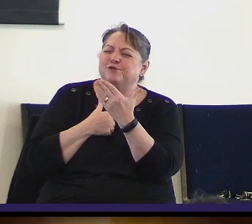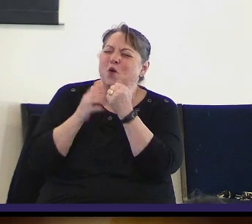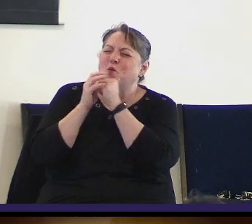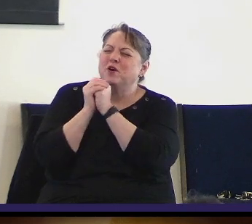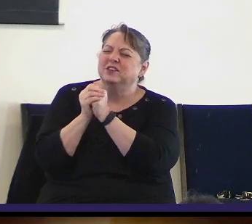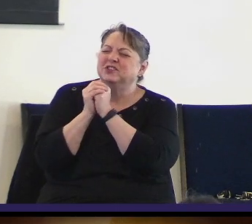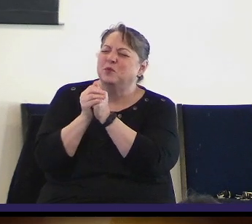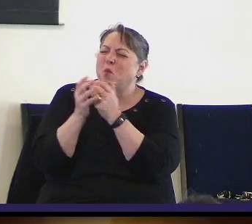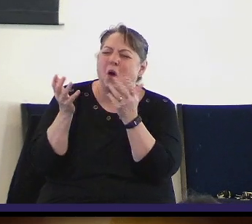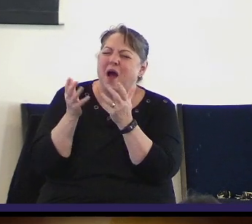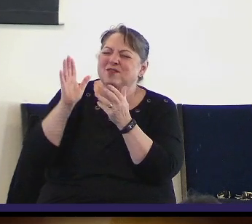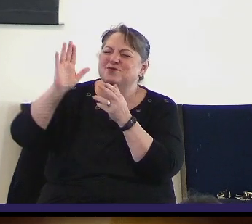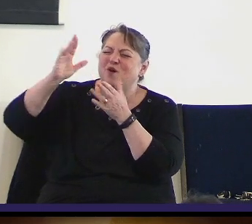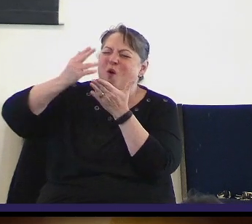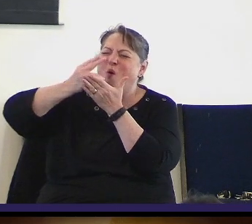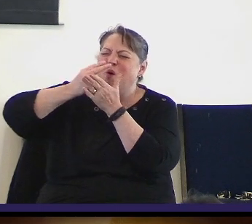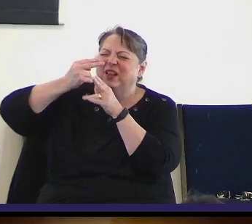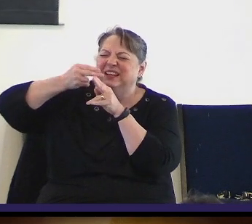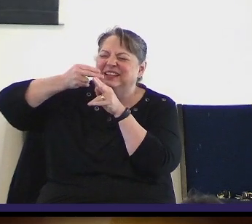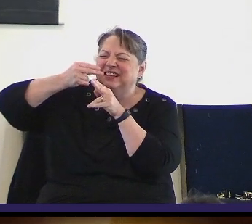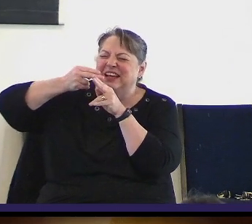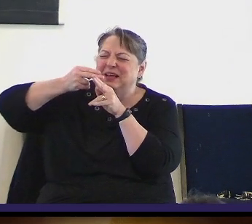with joy.